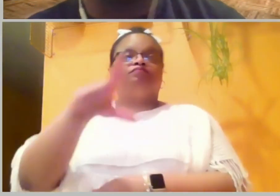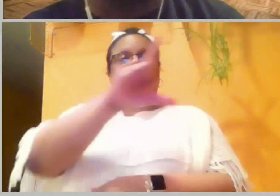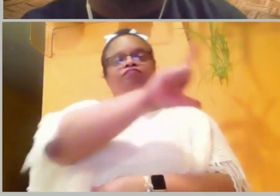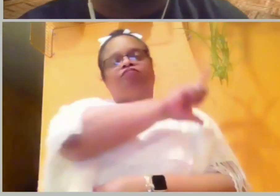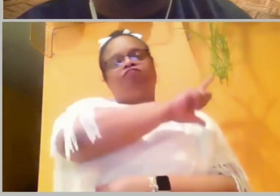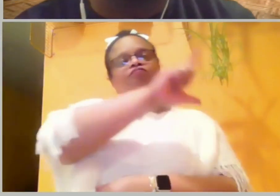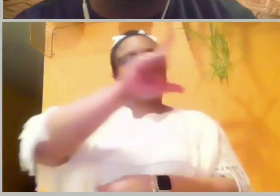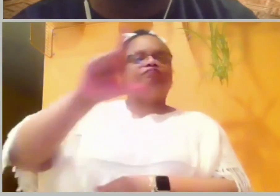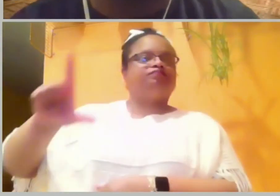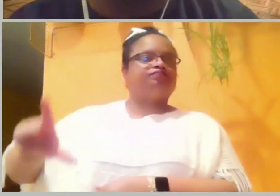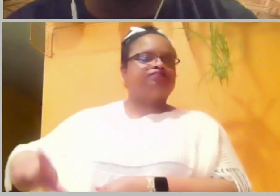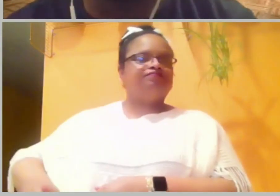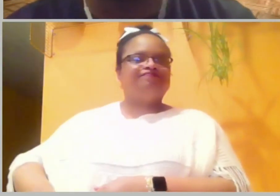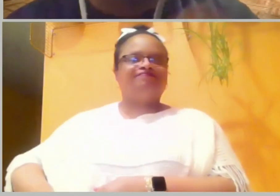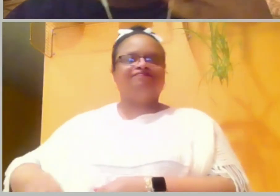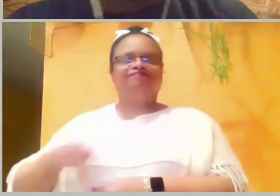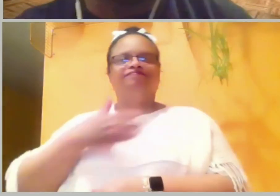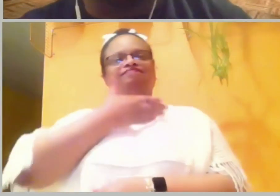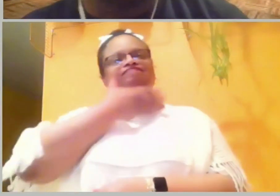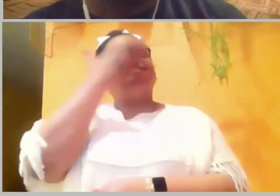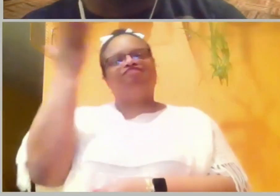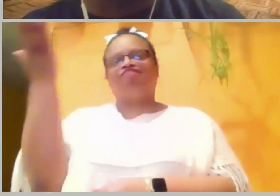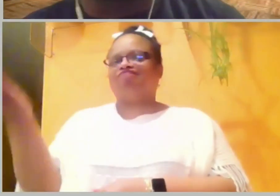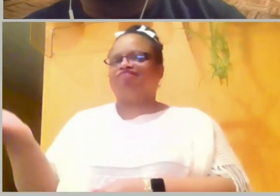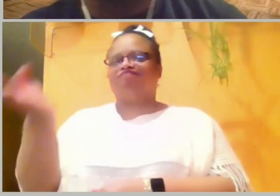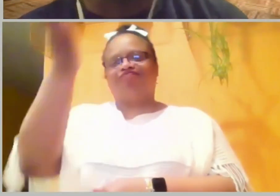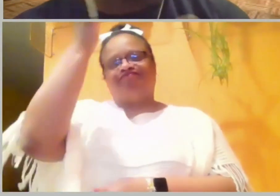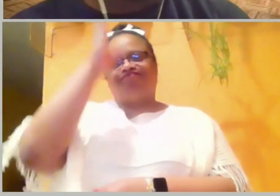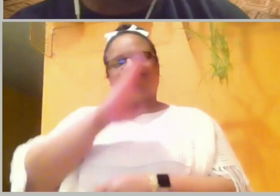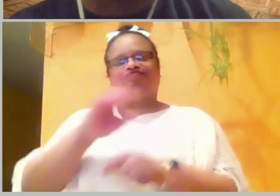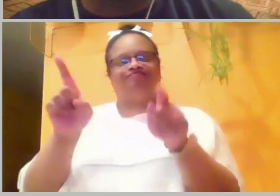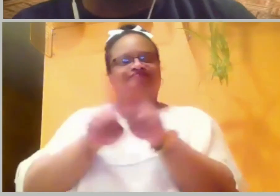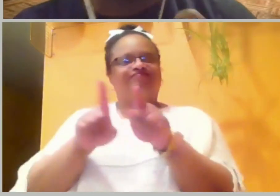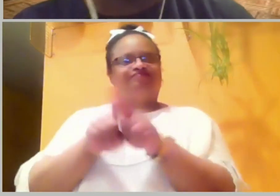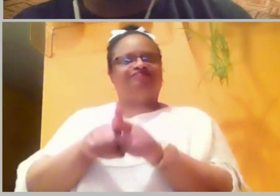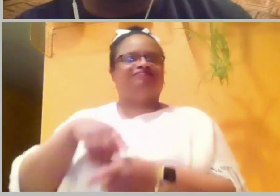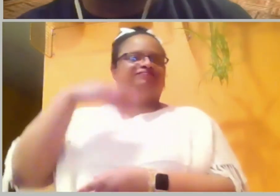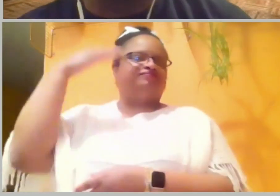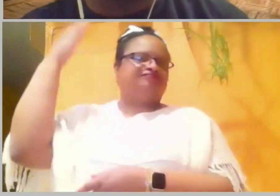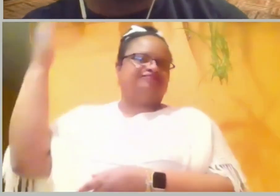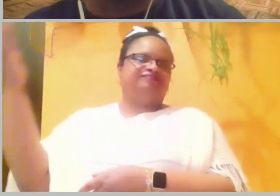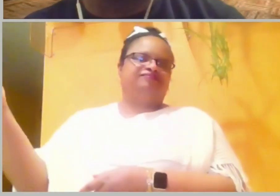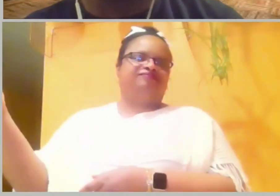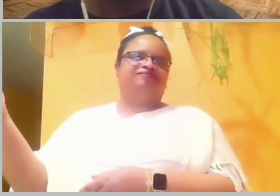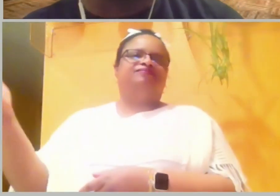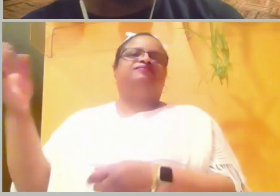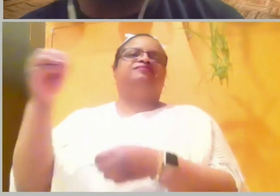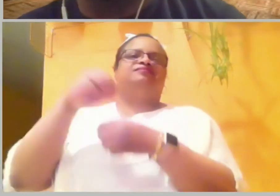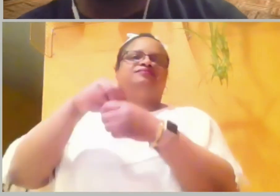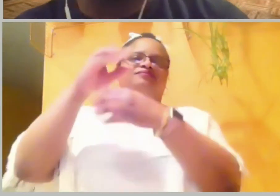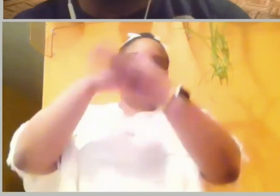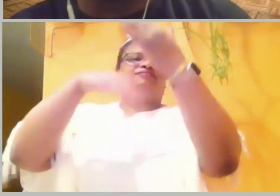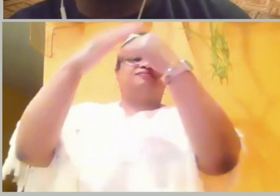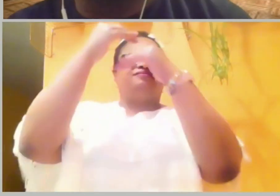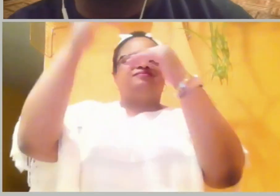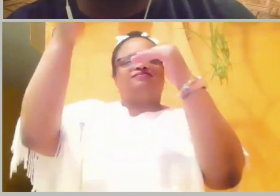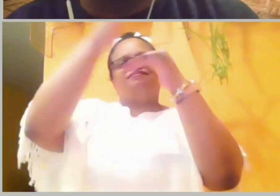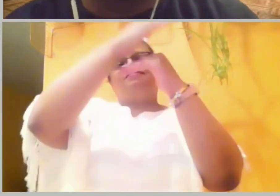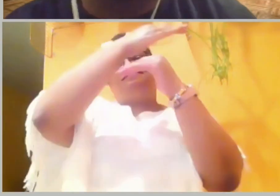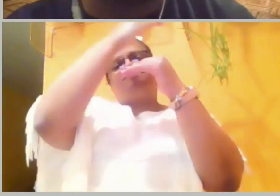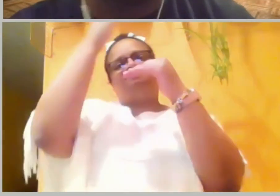love. O Lord, there is no God like you